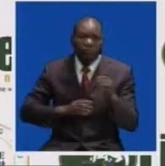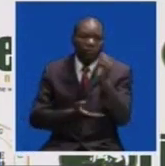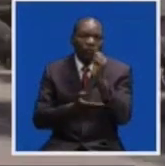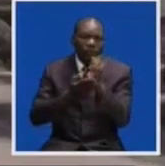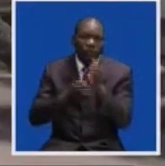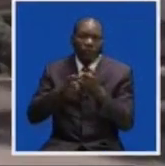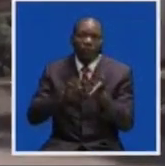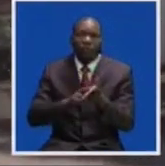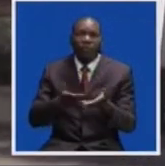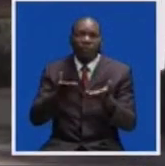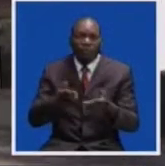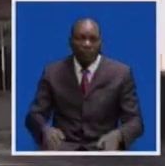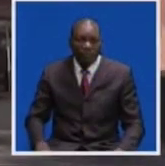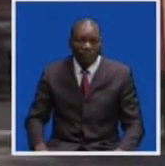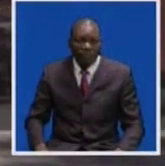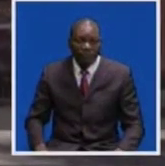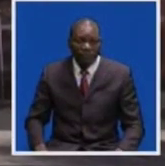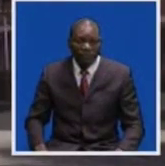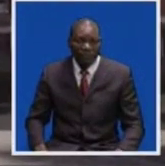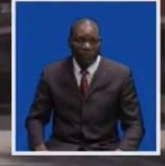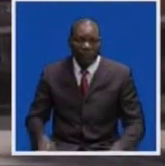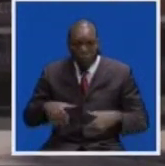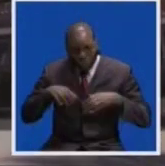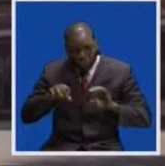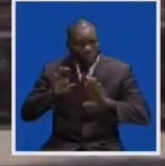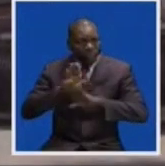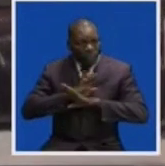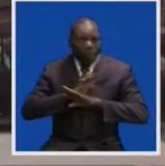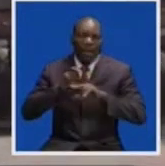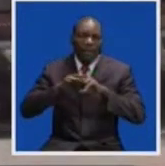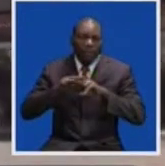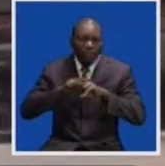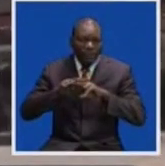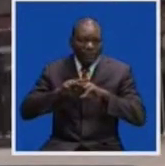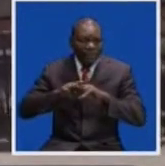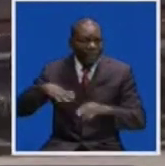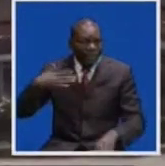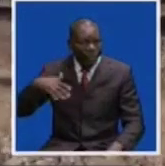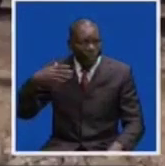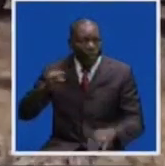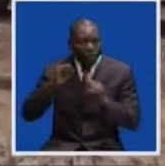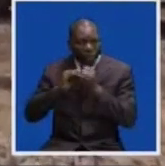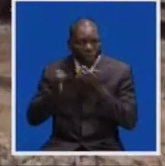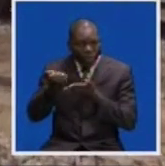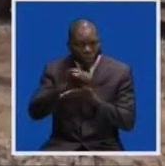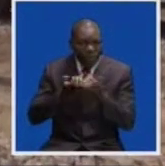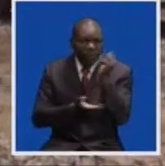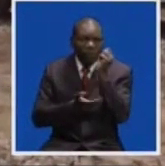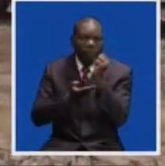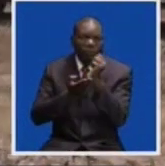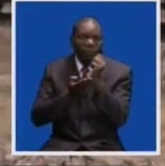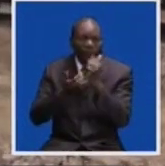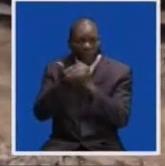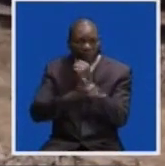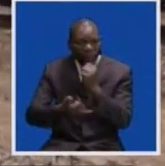report. Zambia Reyes has continued to contribute significantly to the socioeconomic development of the